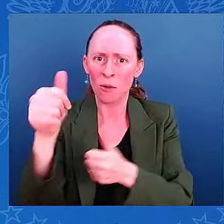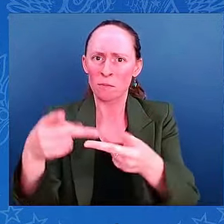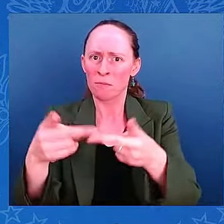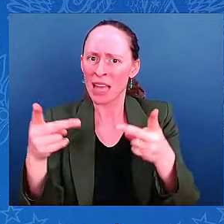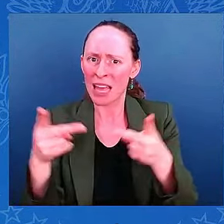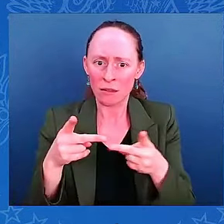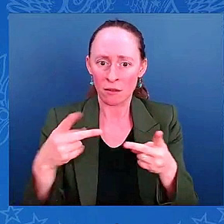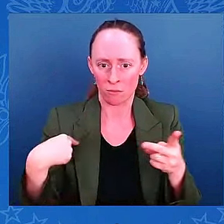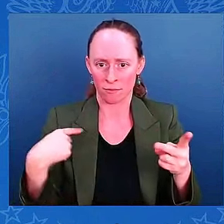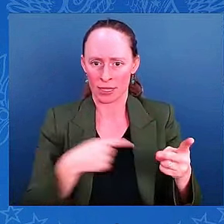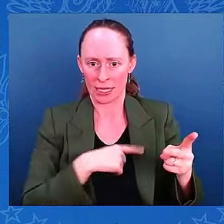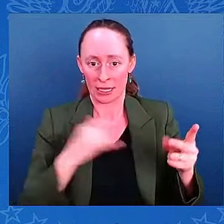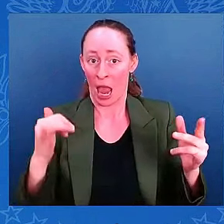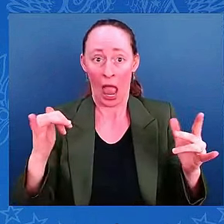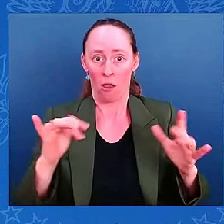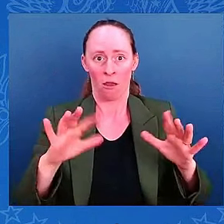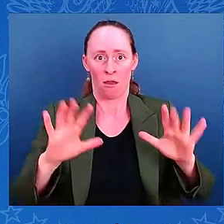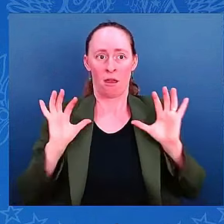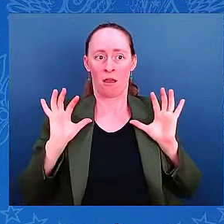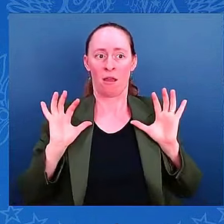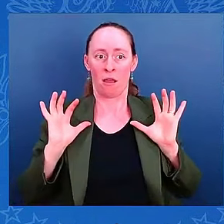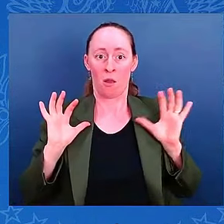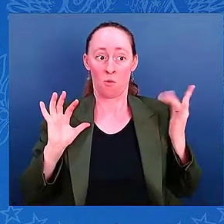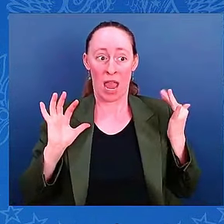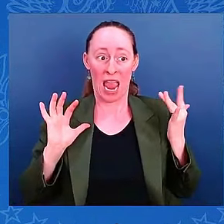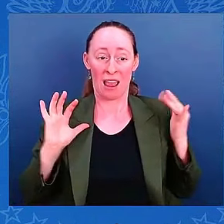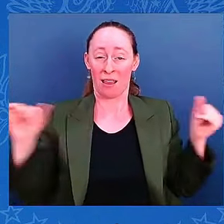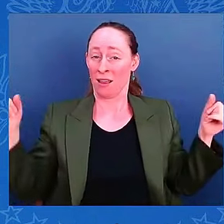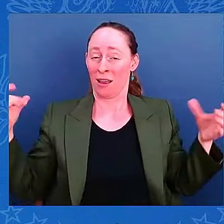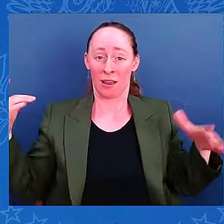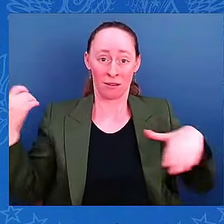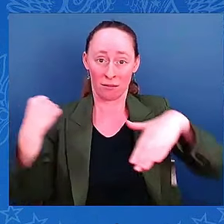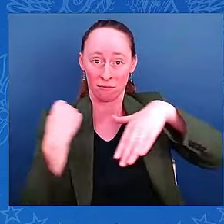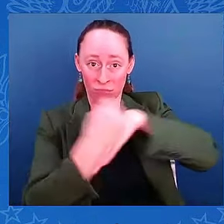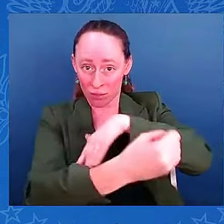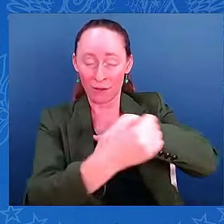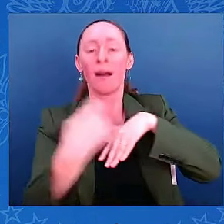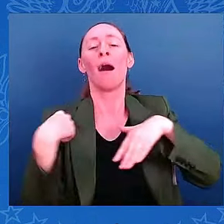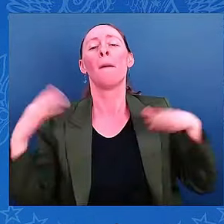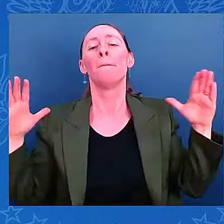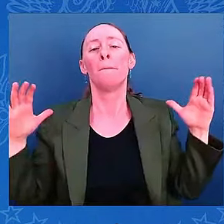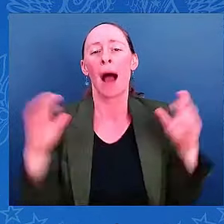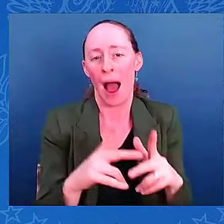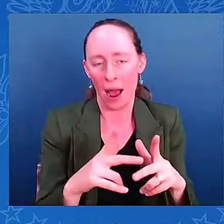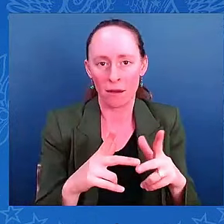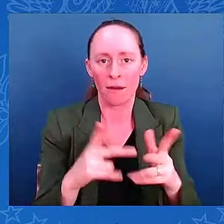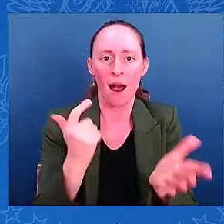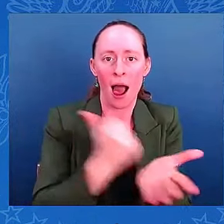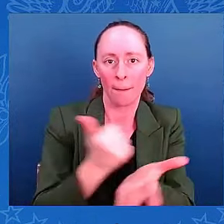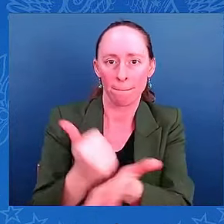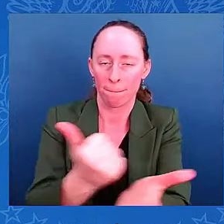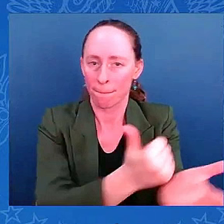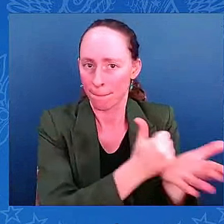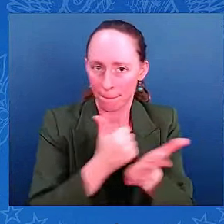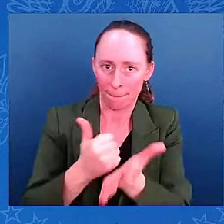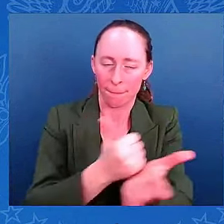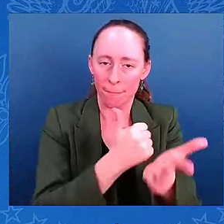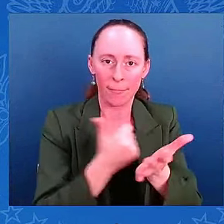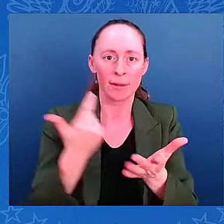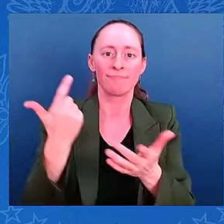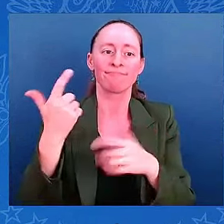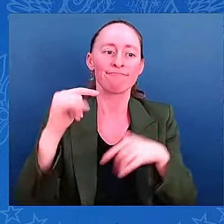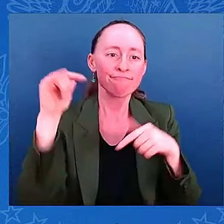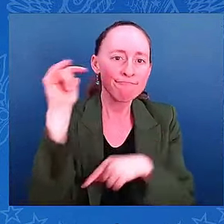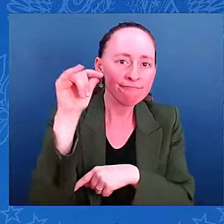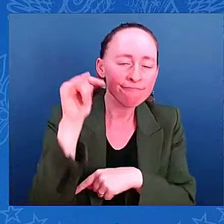the region as soon as it is safe to do so. In addition to the aircraft and ships and boats include shallow water boats,